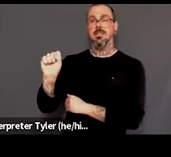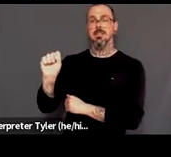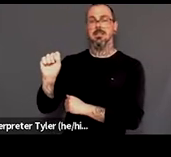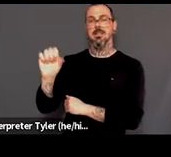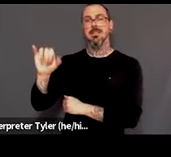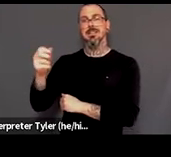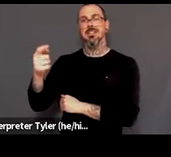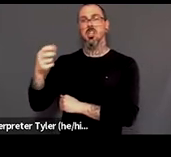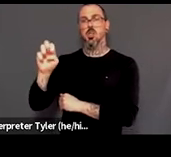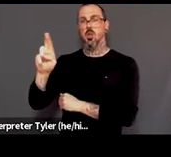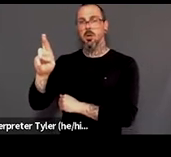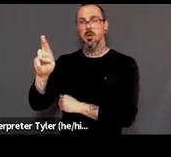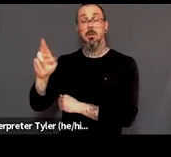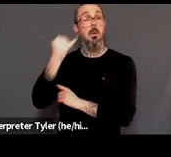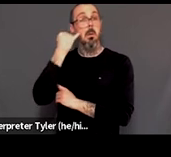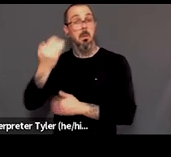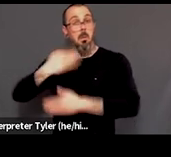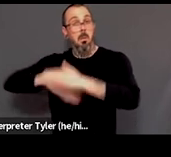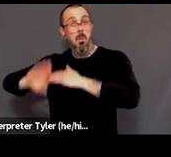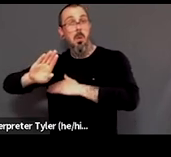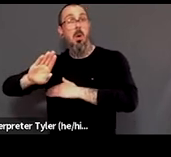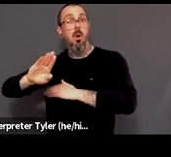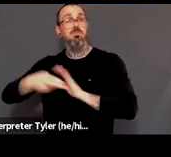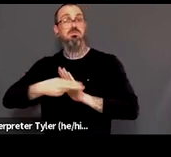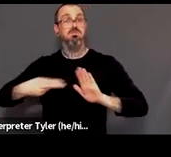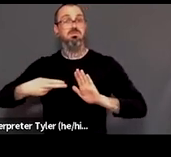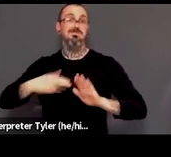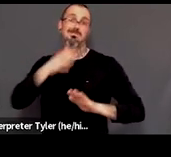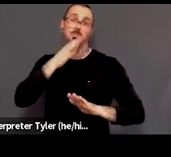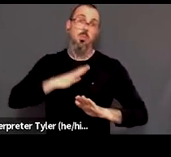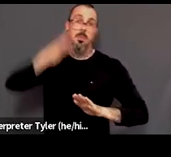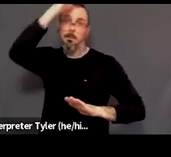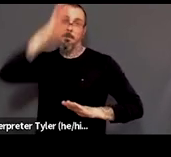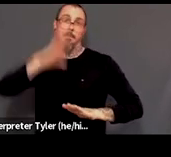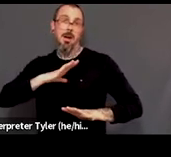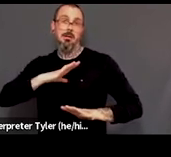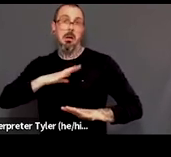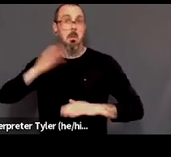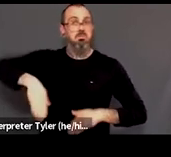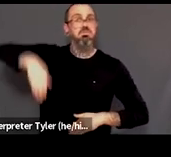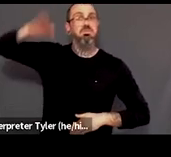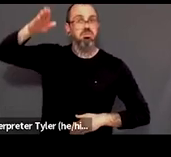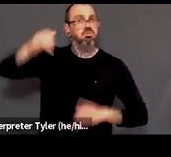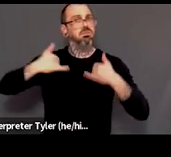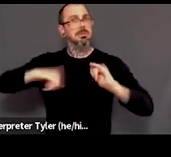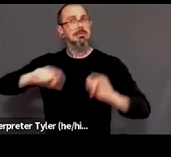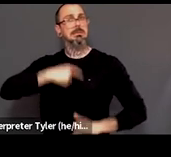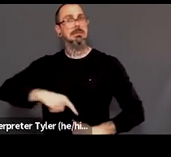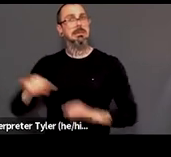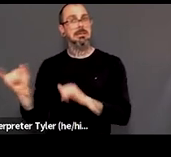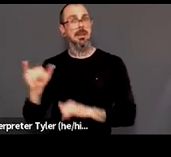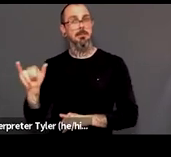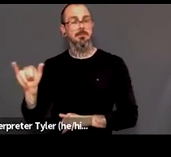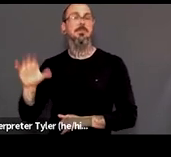identity aligns with their assigned sex at birth transgender is an umbrella